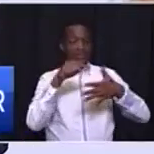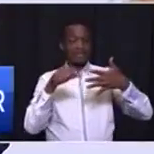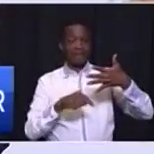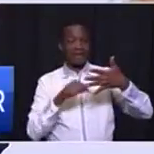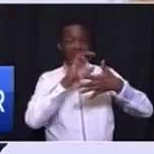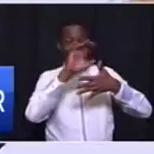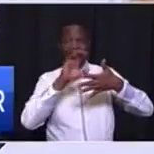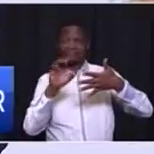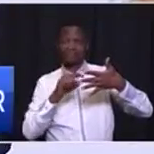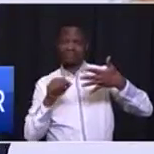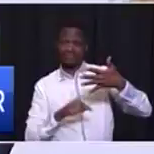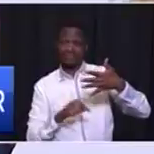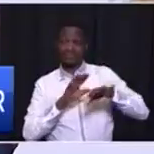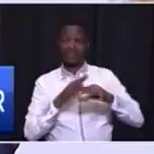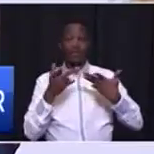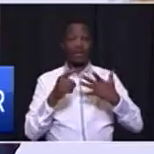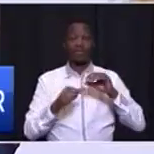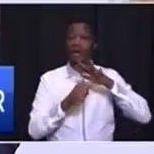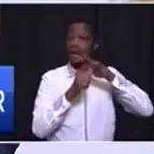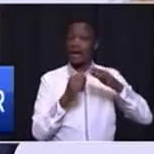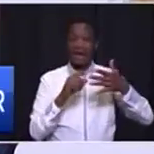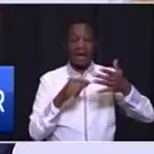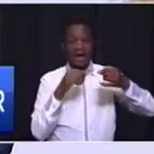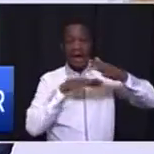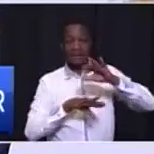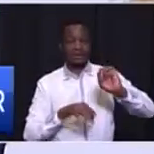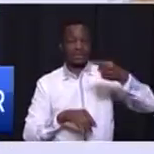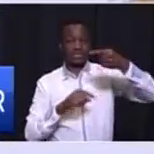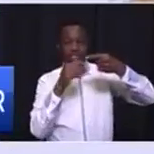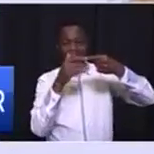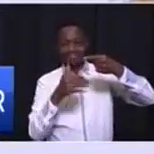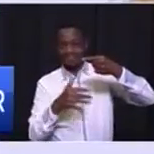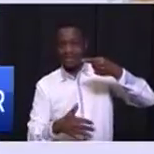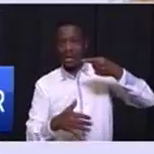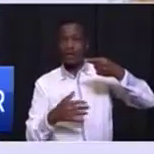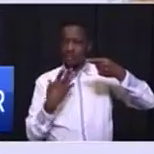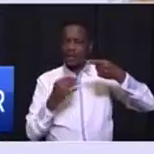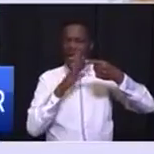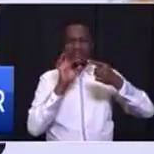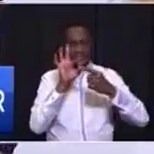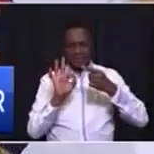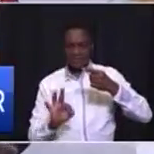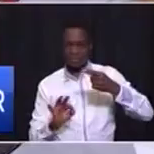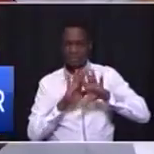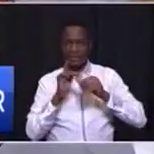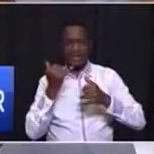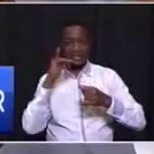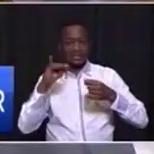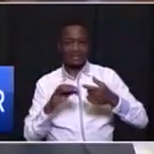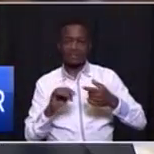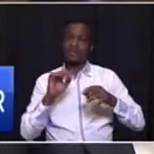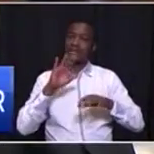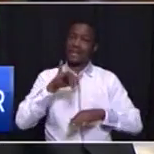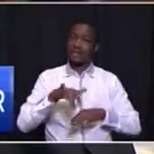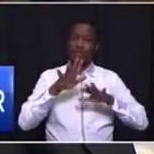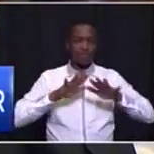will have under each one of them specific initiatives that I will announce. And